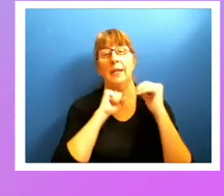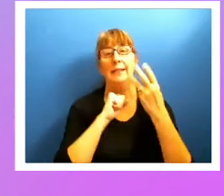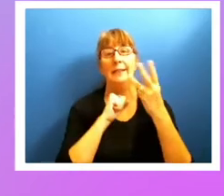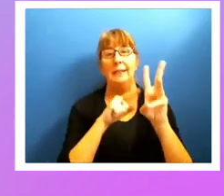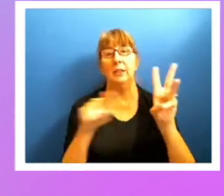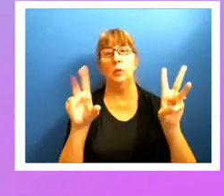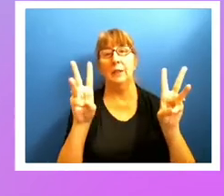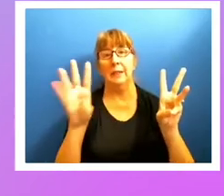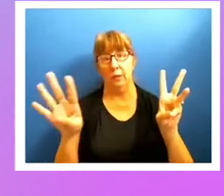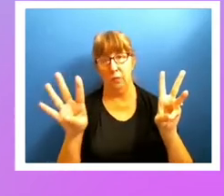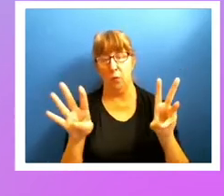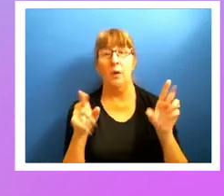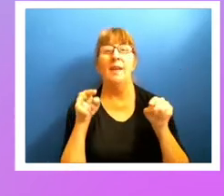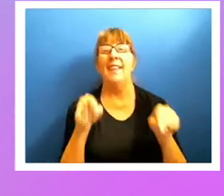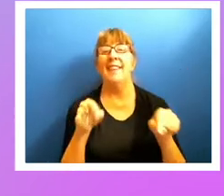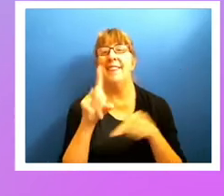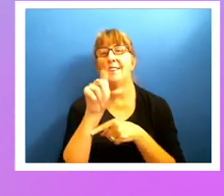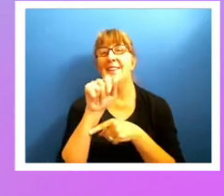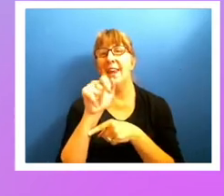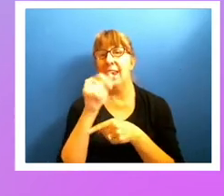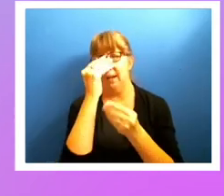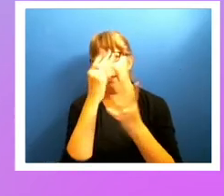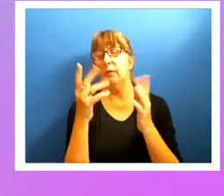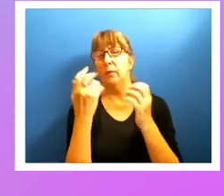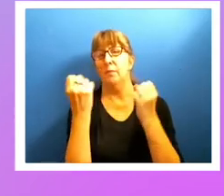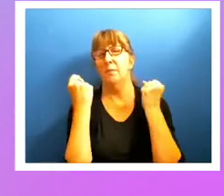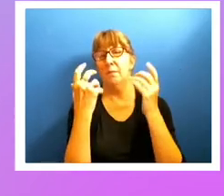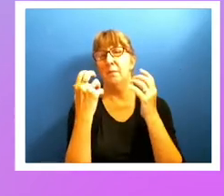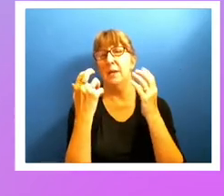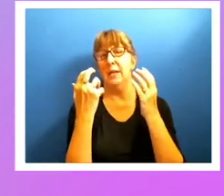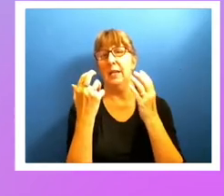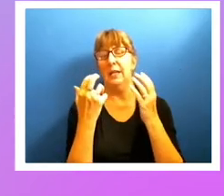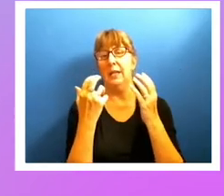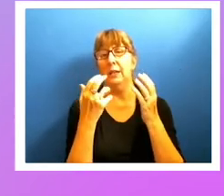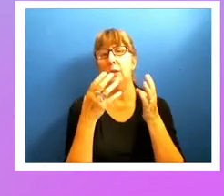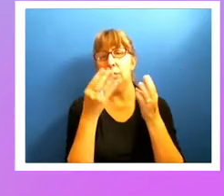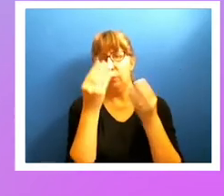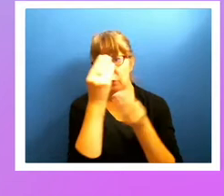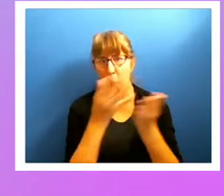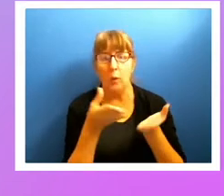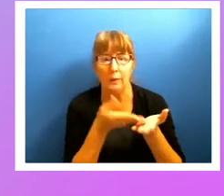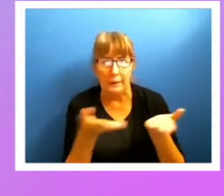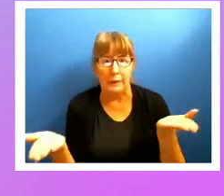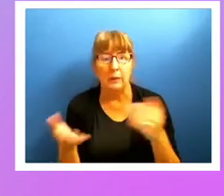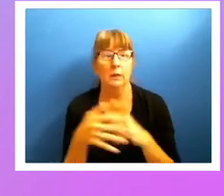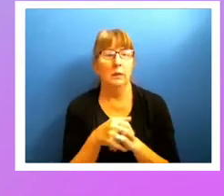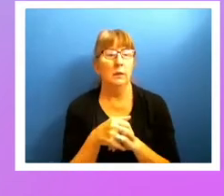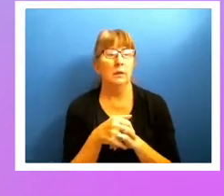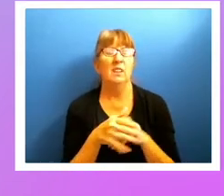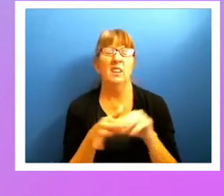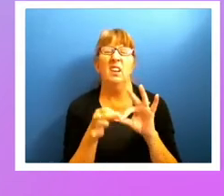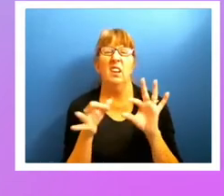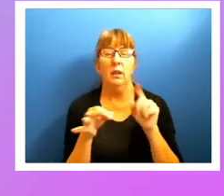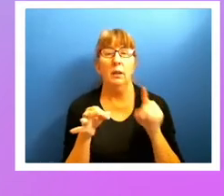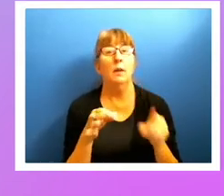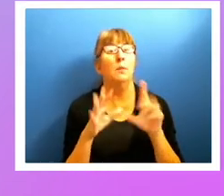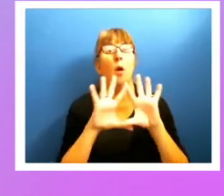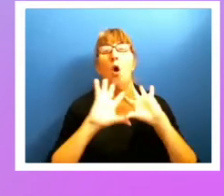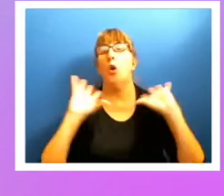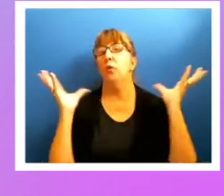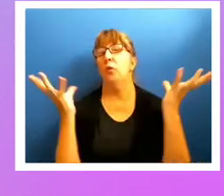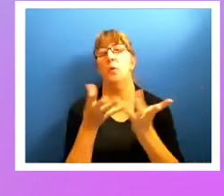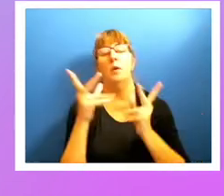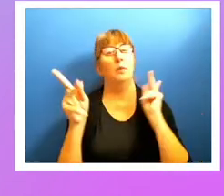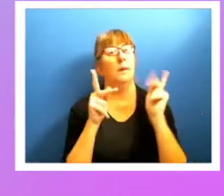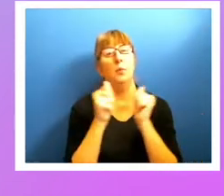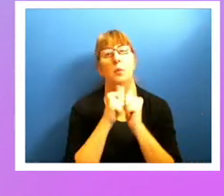This data comes from several sources. It'll be in the slides there, too, but you also heard Mr. Cerf talk about a billion people worldwide having some type of disability, whether it's